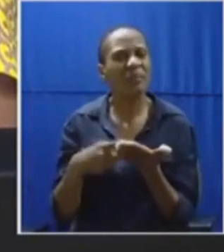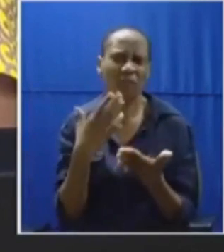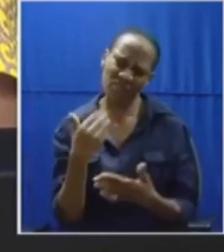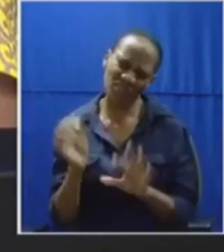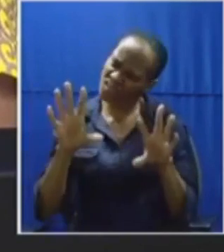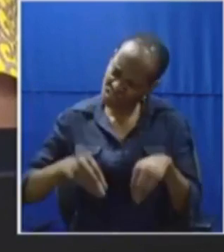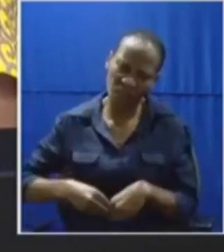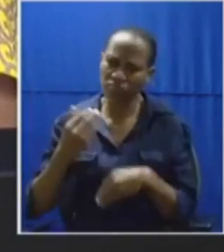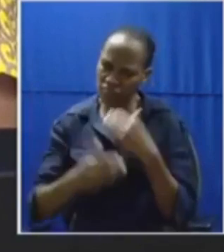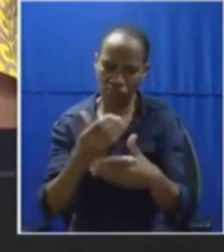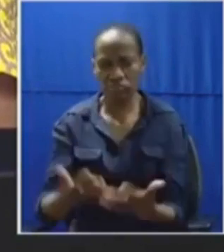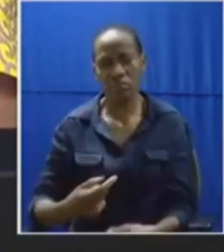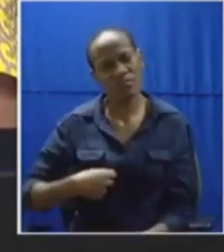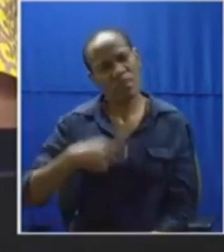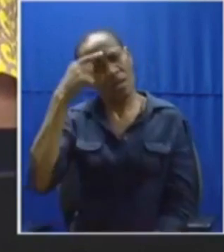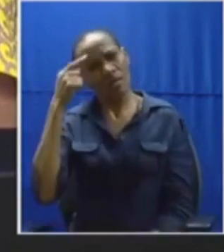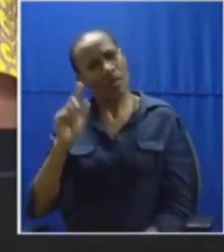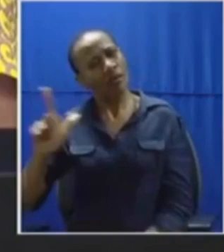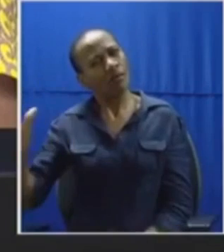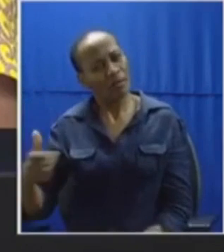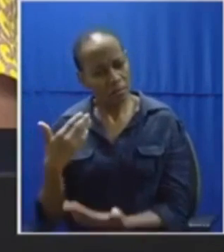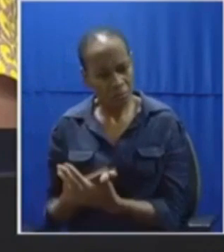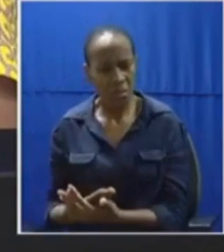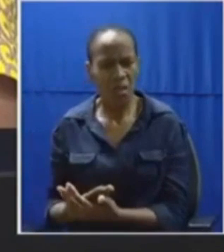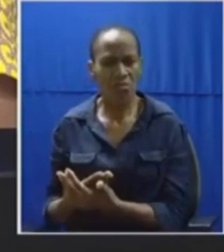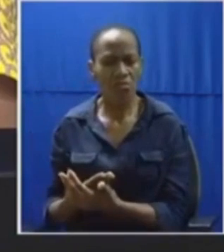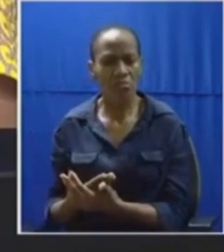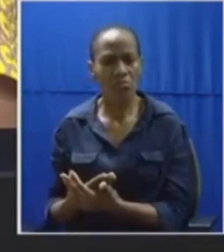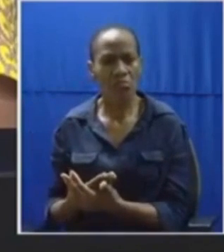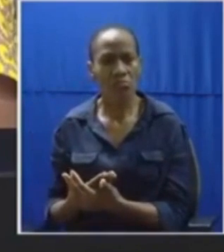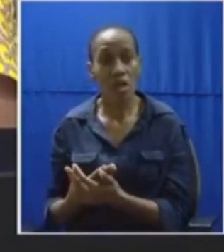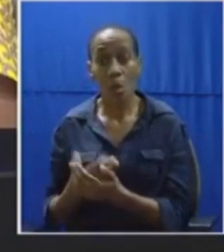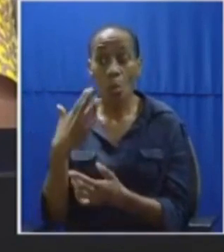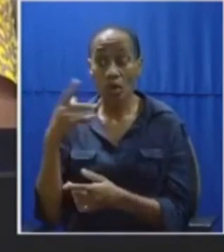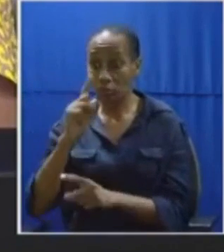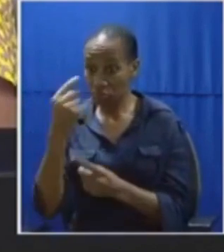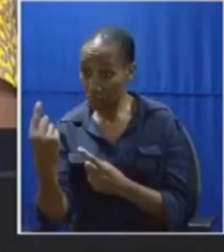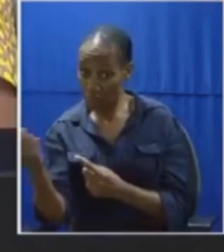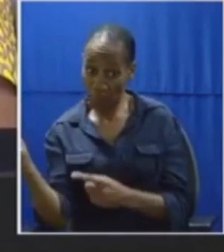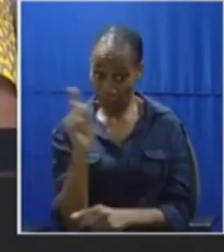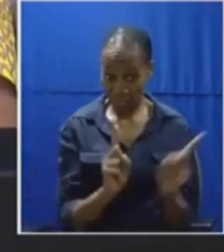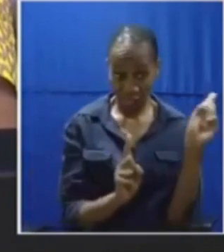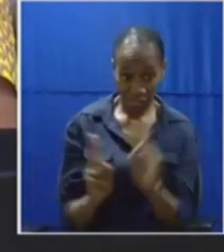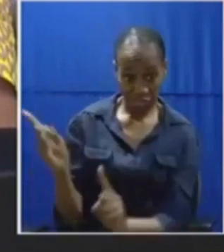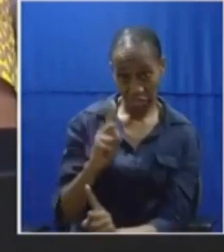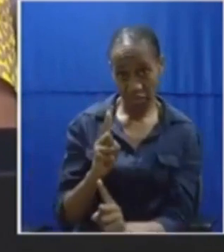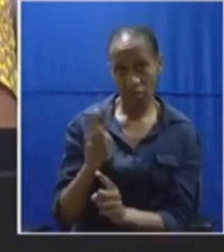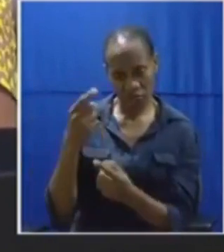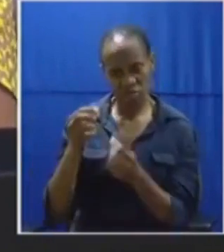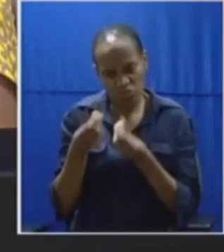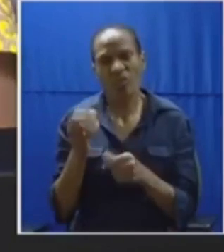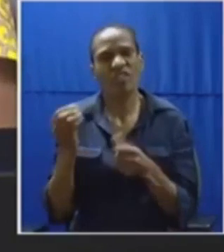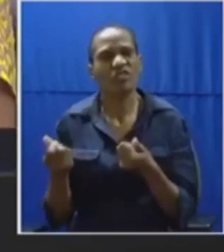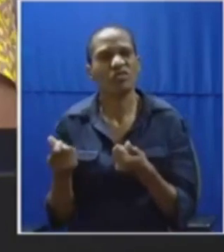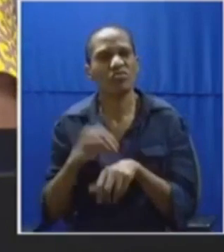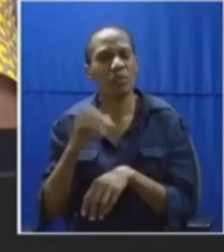I think that we will be able to deal with this in your different speeches as you debate. Please continue, Honorable Malema.